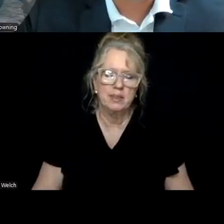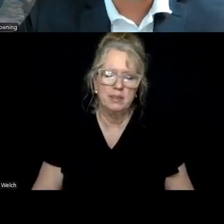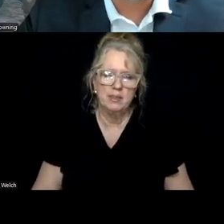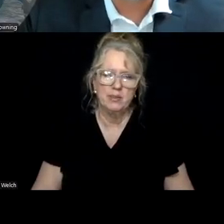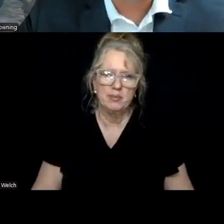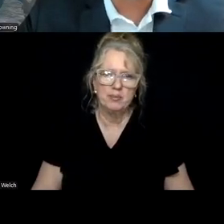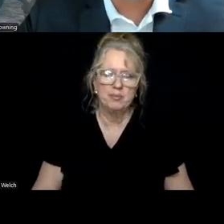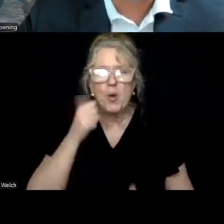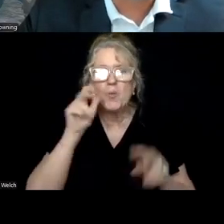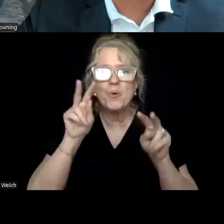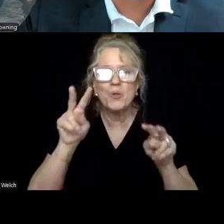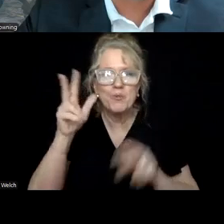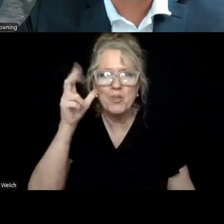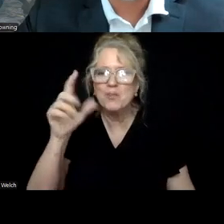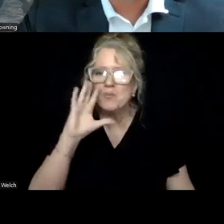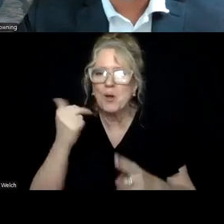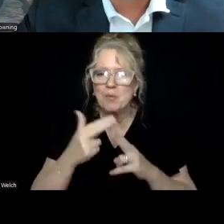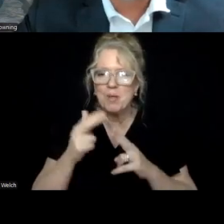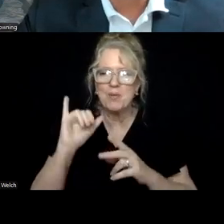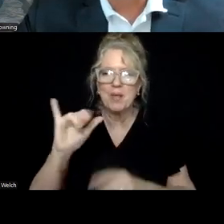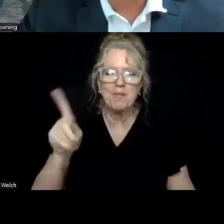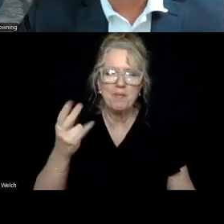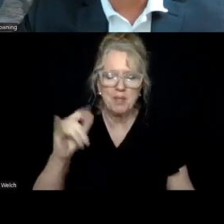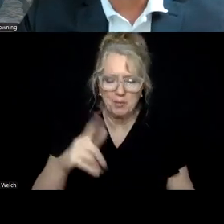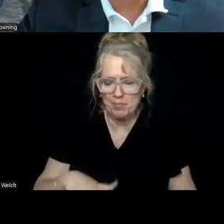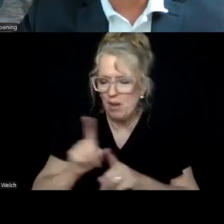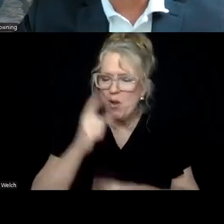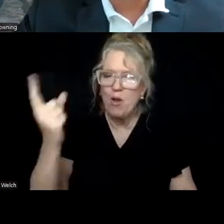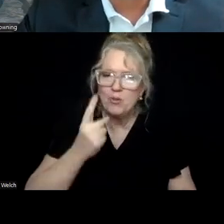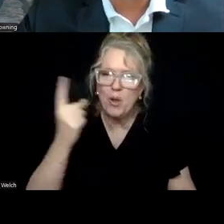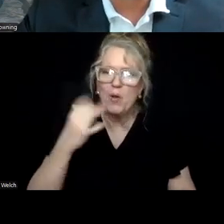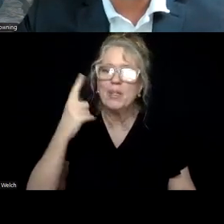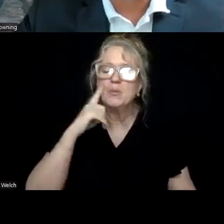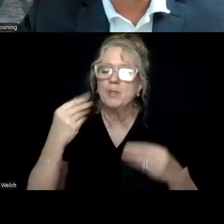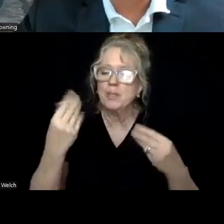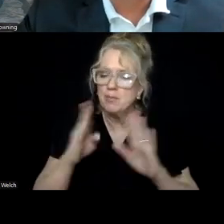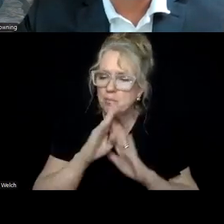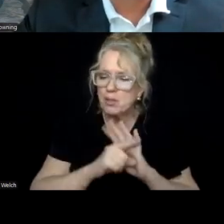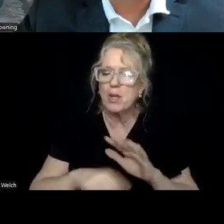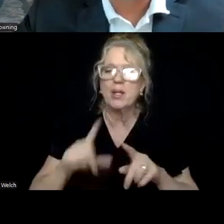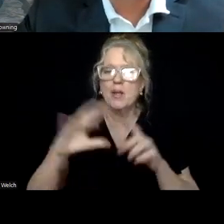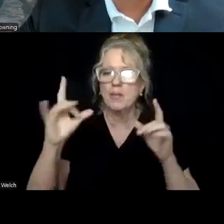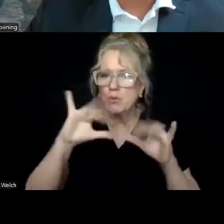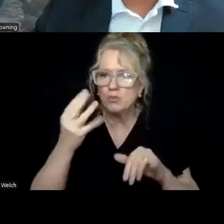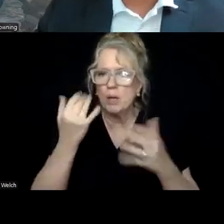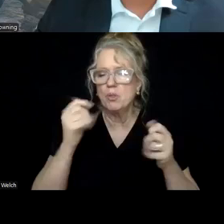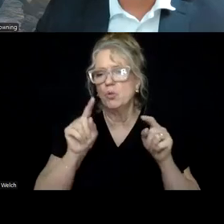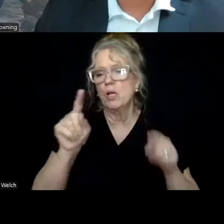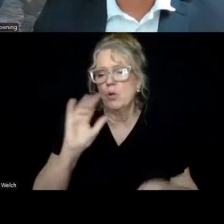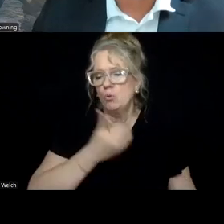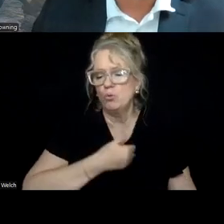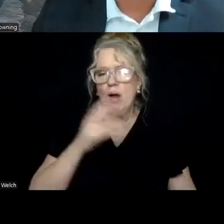I'm really looking forward to hearing you talk about that, Phil. As always, we give a little background on the 988 Crisis Jam. You can go to our